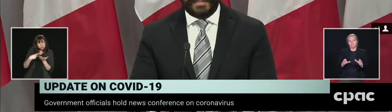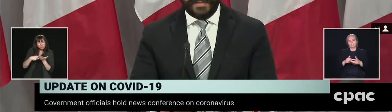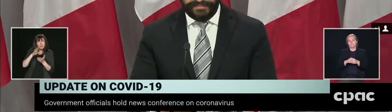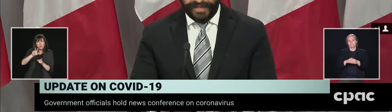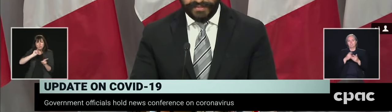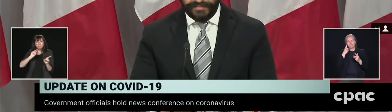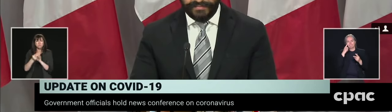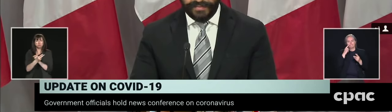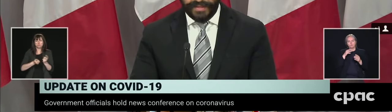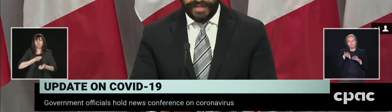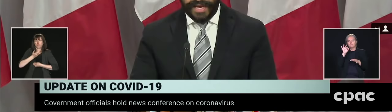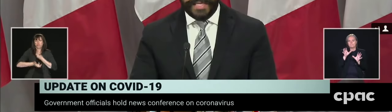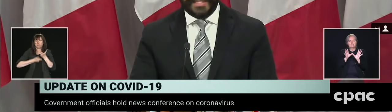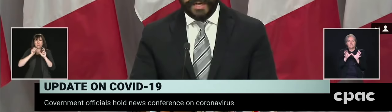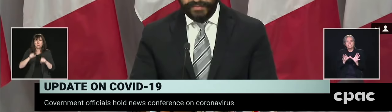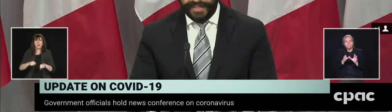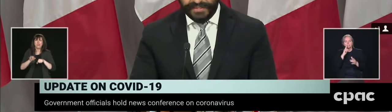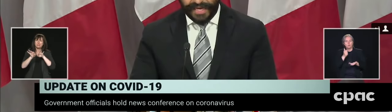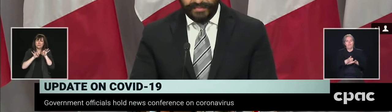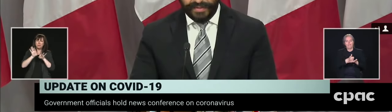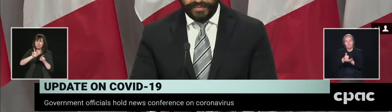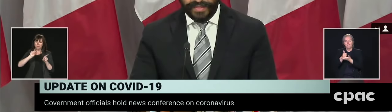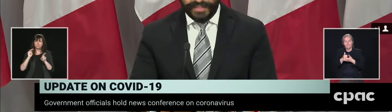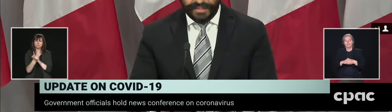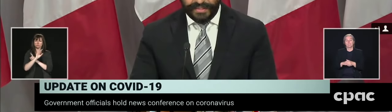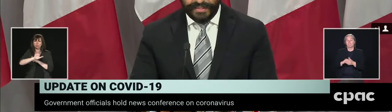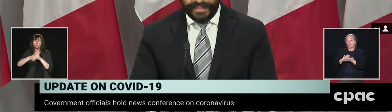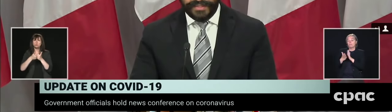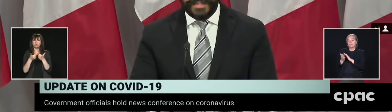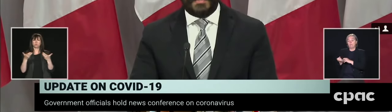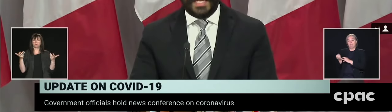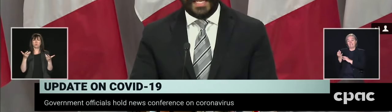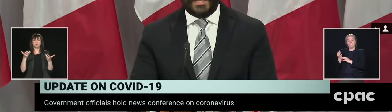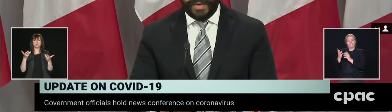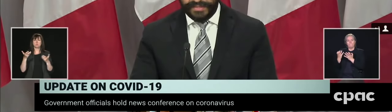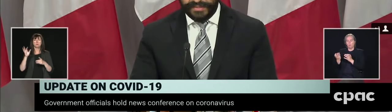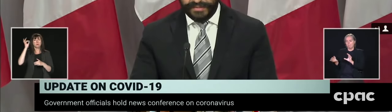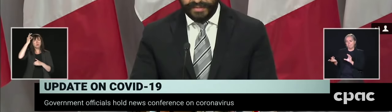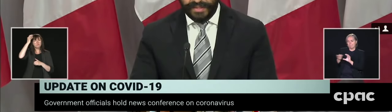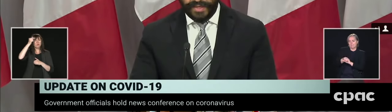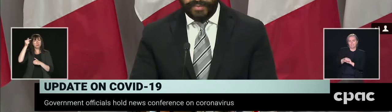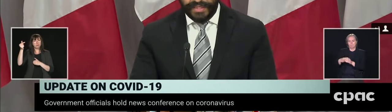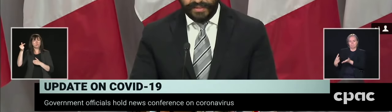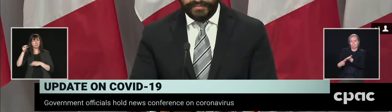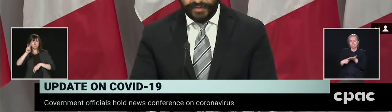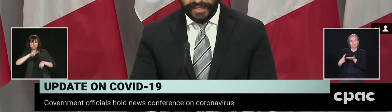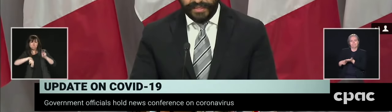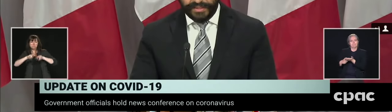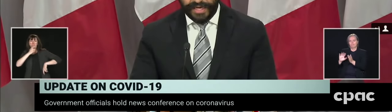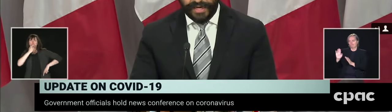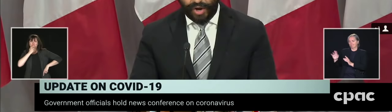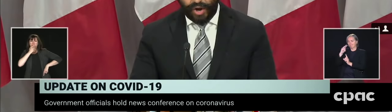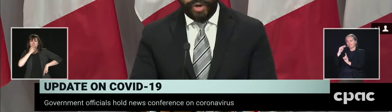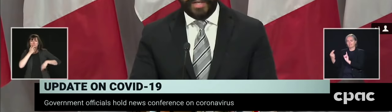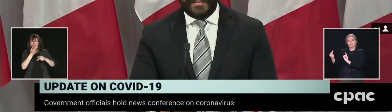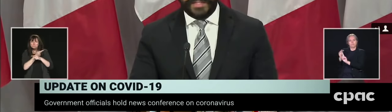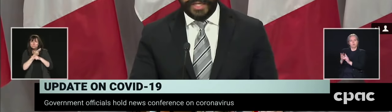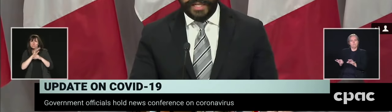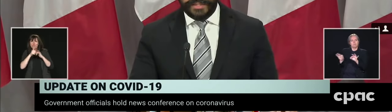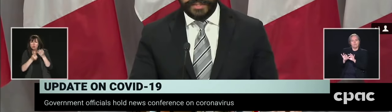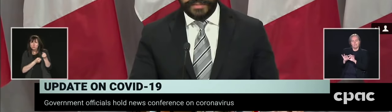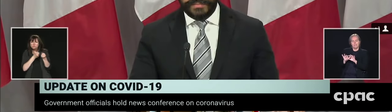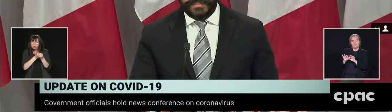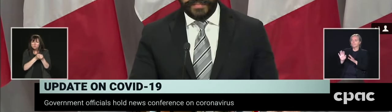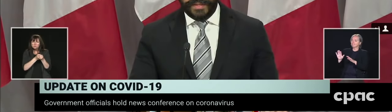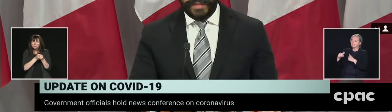challenges being faced. As our government examines what is needed in this immediate crisis, we need to fully understand all of the